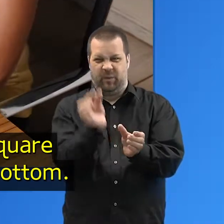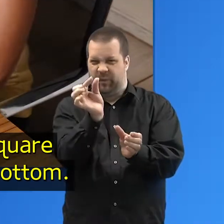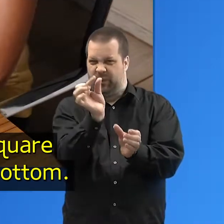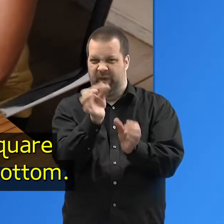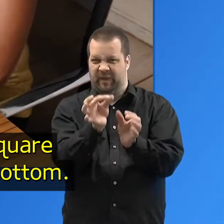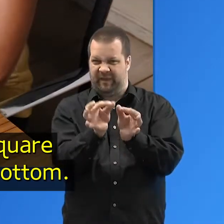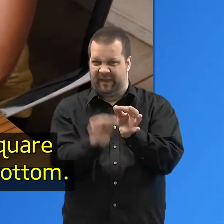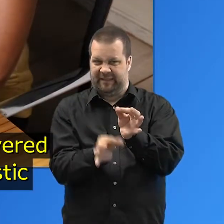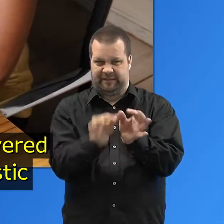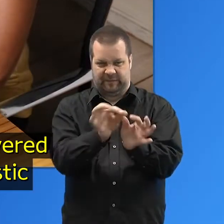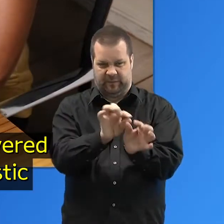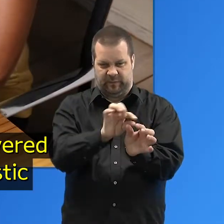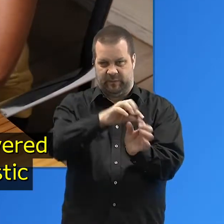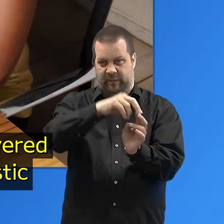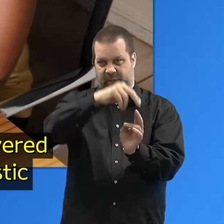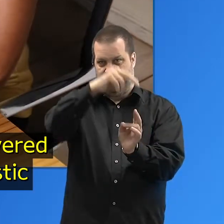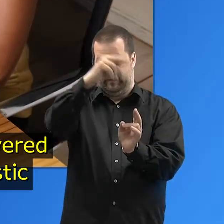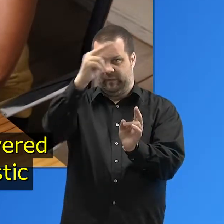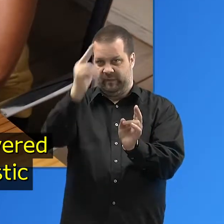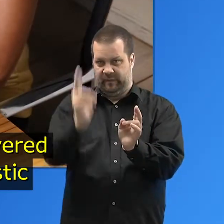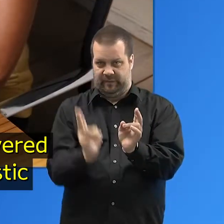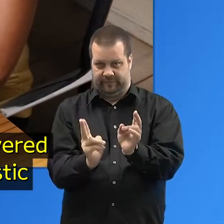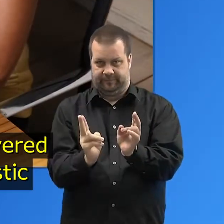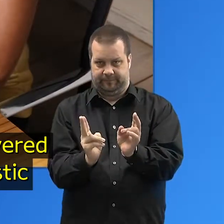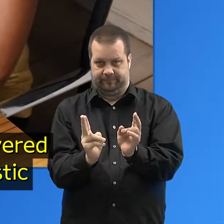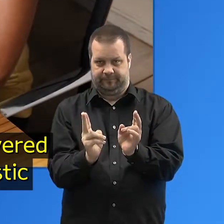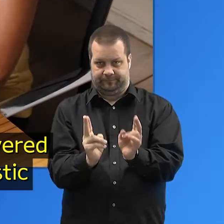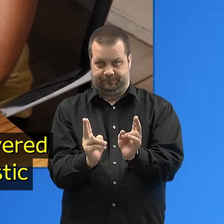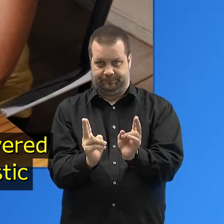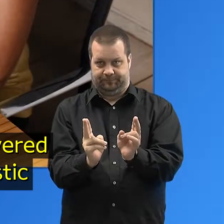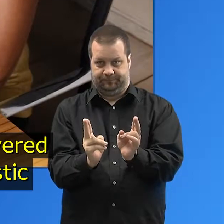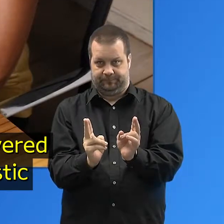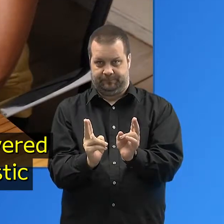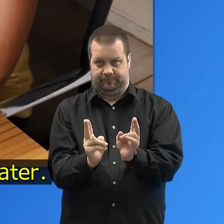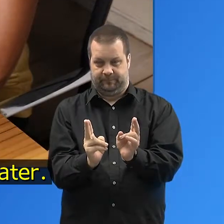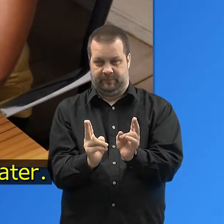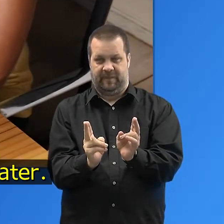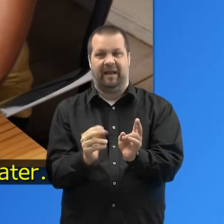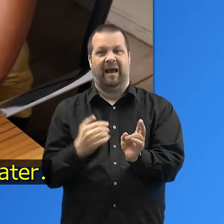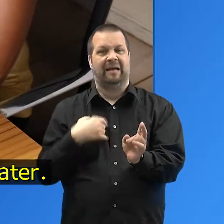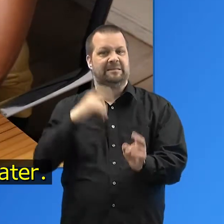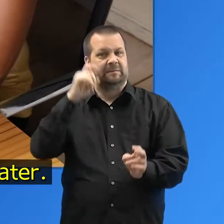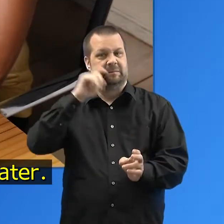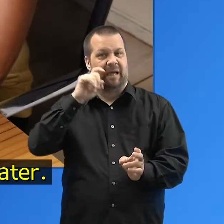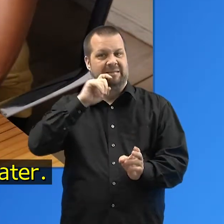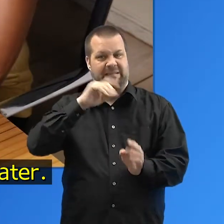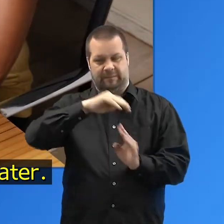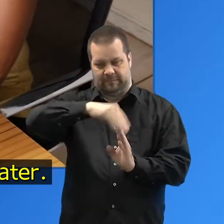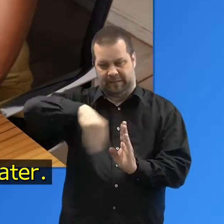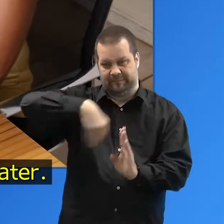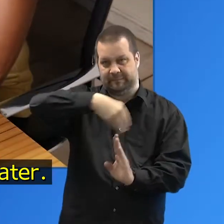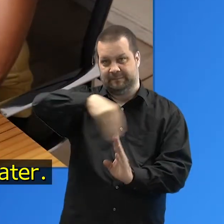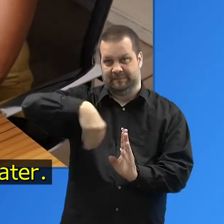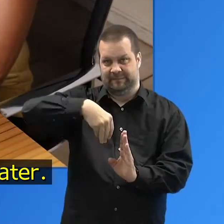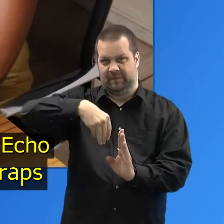on the bottom. The Echo itself is covered in a protective plastic which we'll remove later.